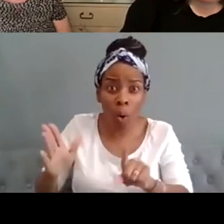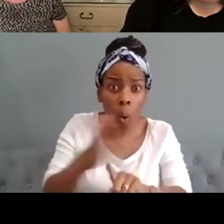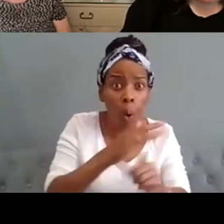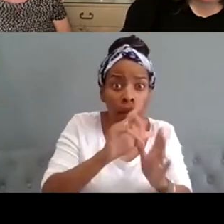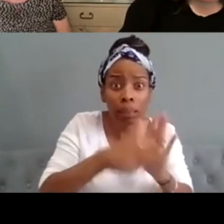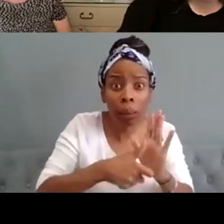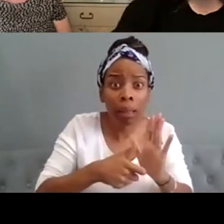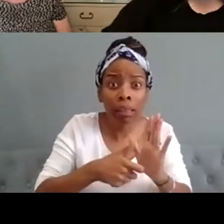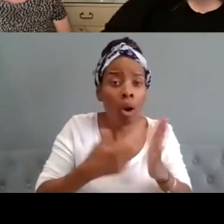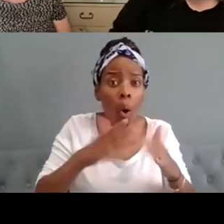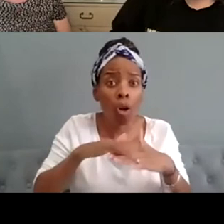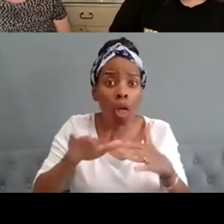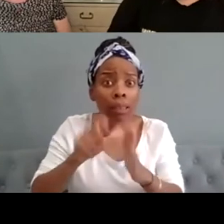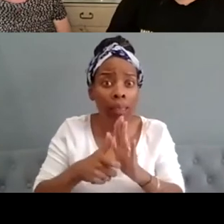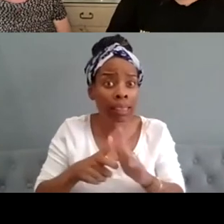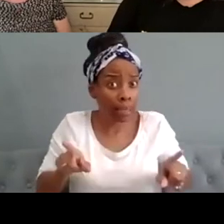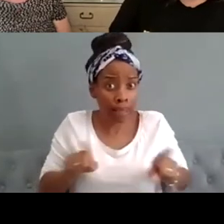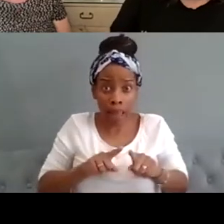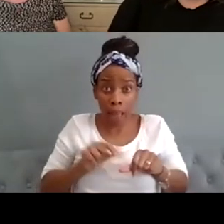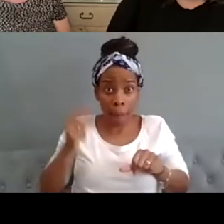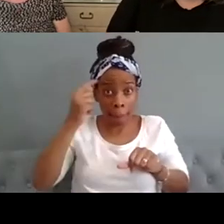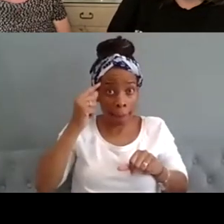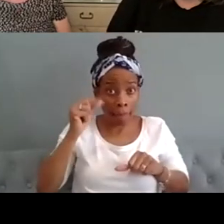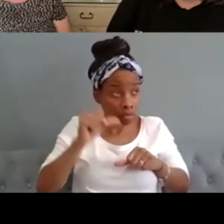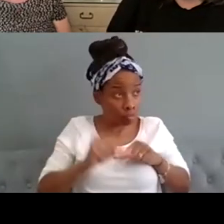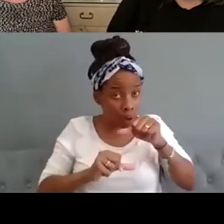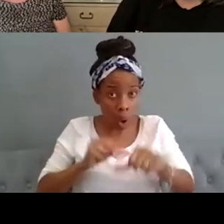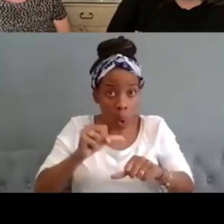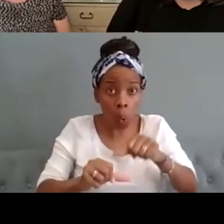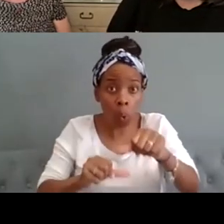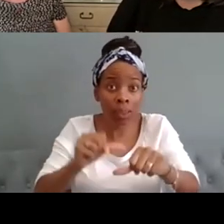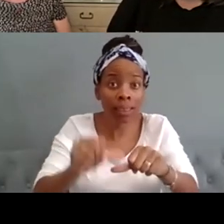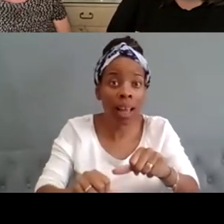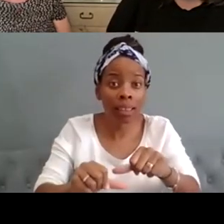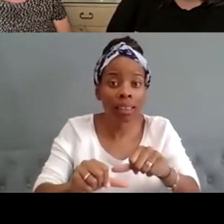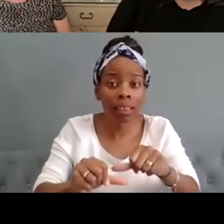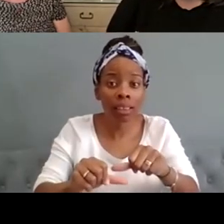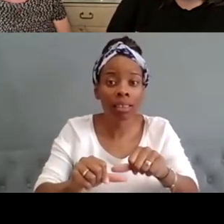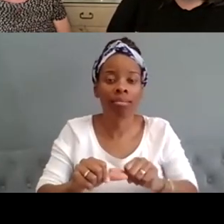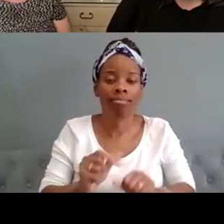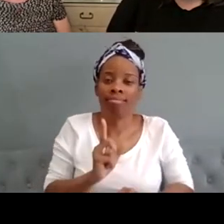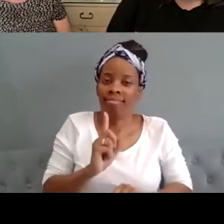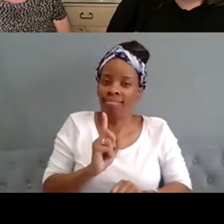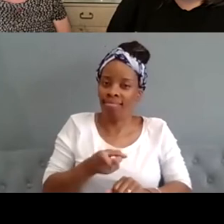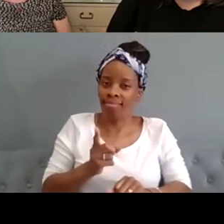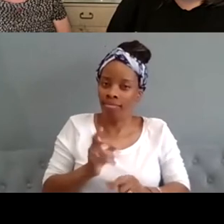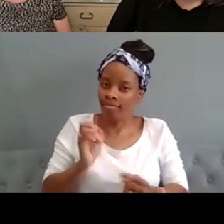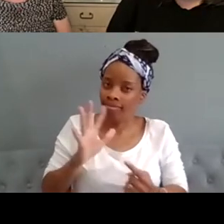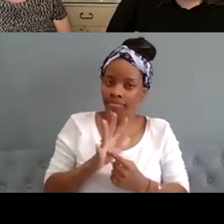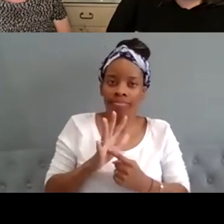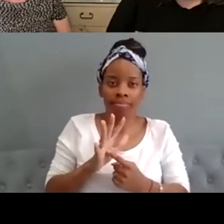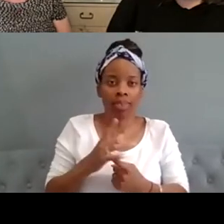process that we all have as artists and i think that's the most fundamental thing that we all have to